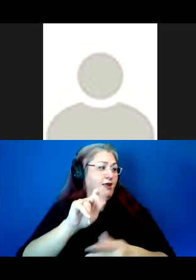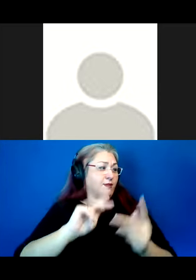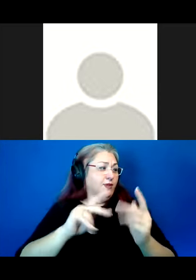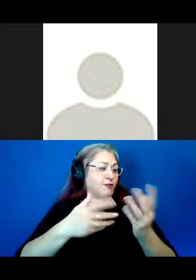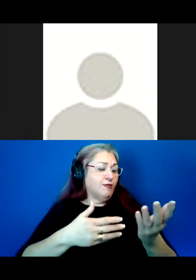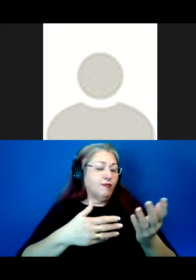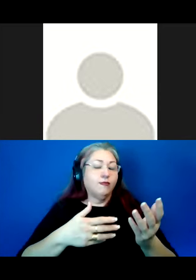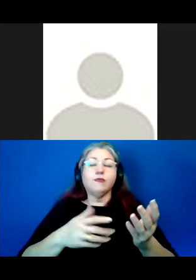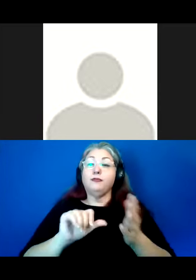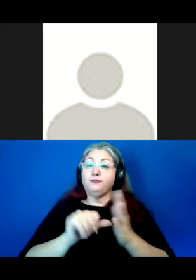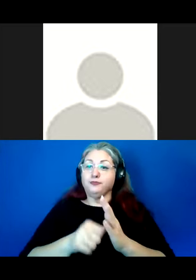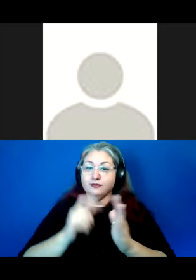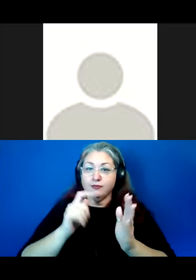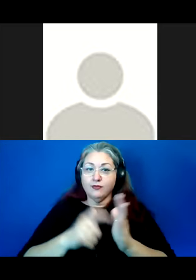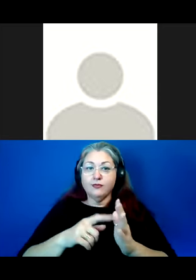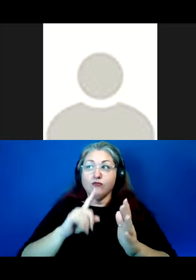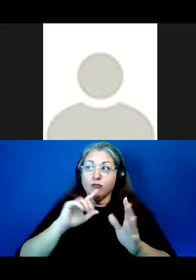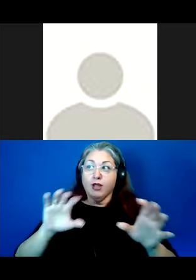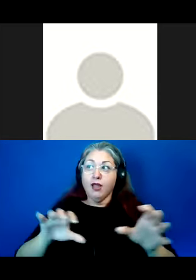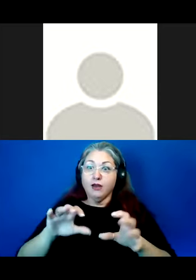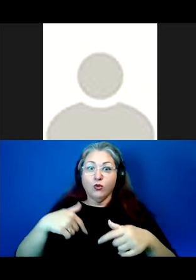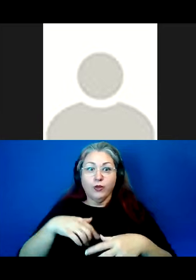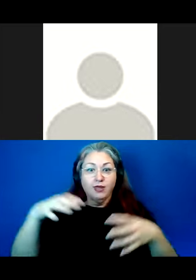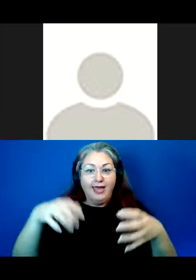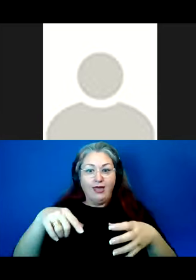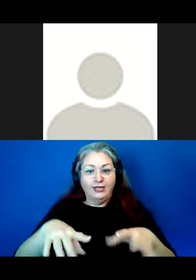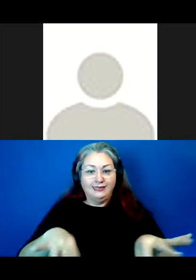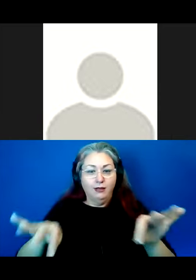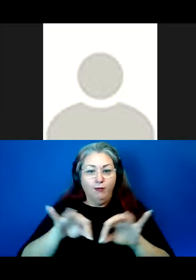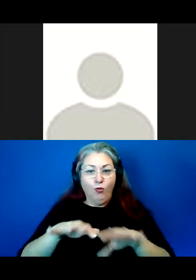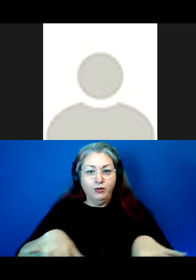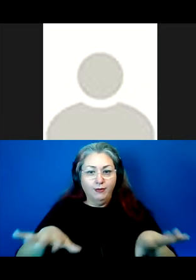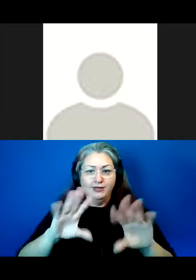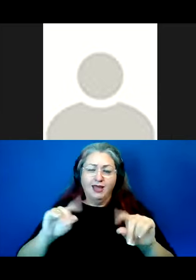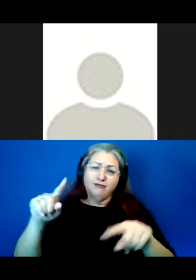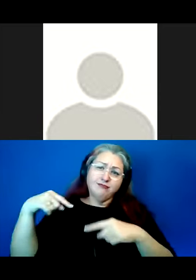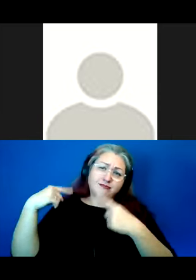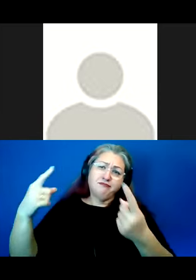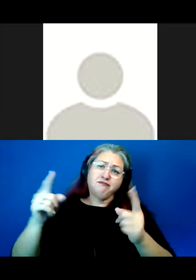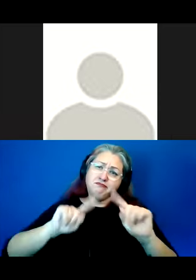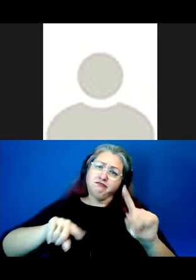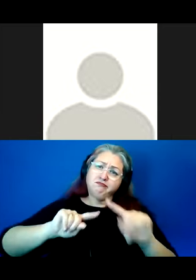who again, as noted, actively gather in this important place and have been for generations.